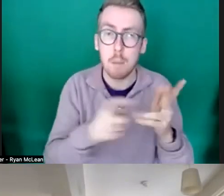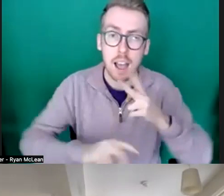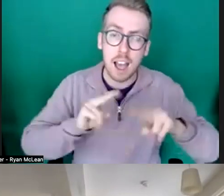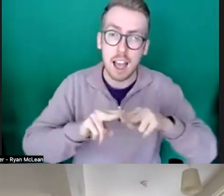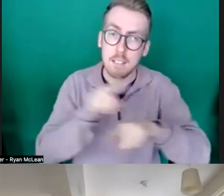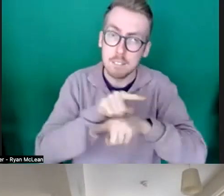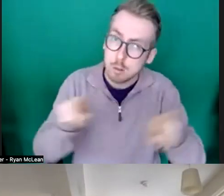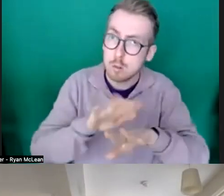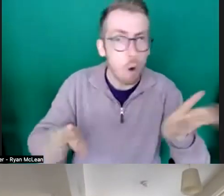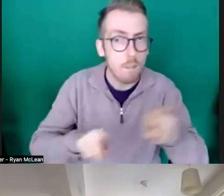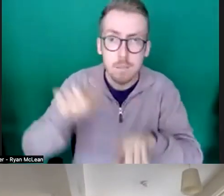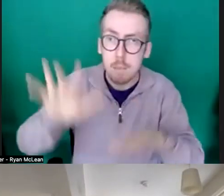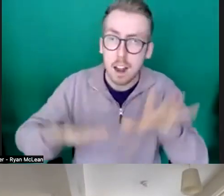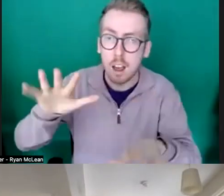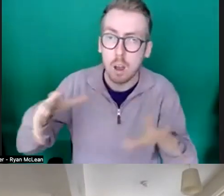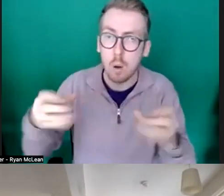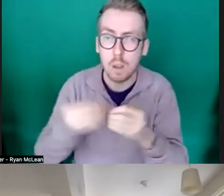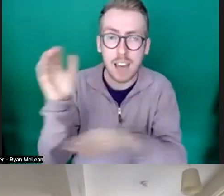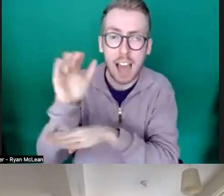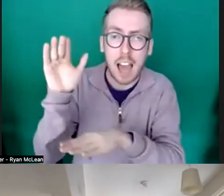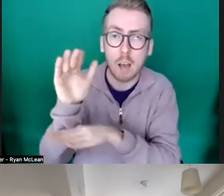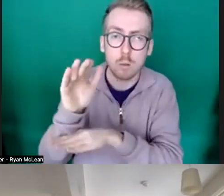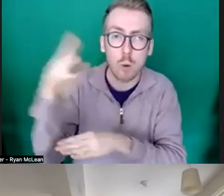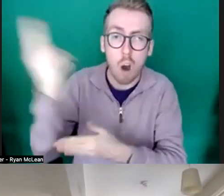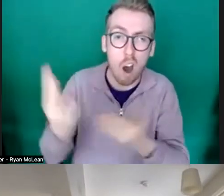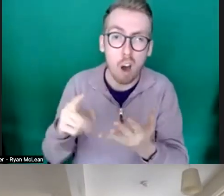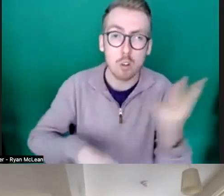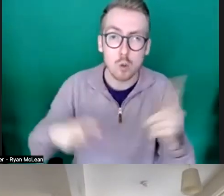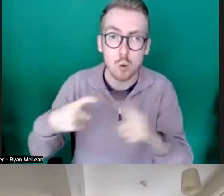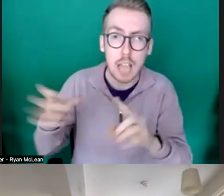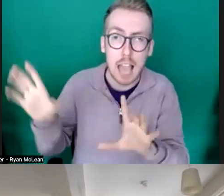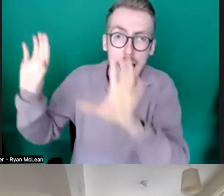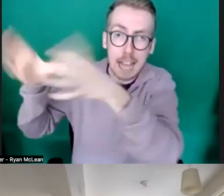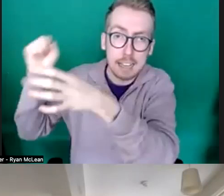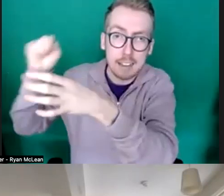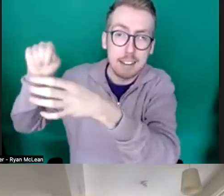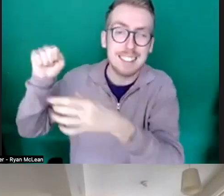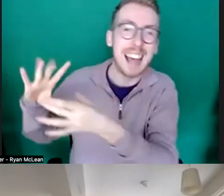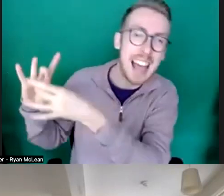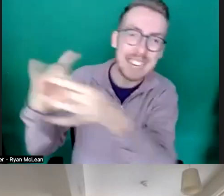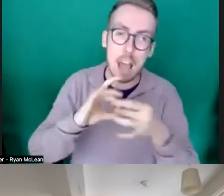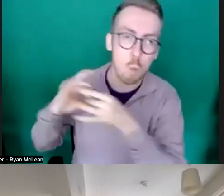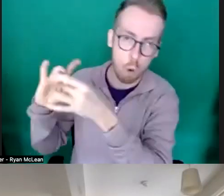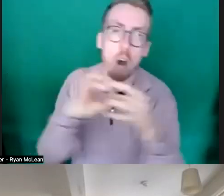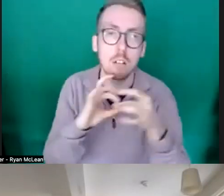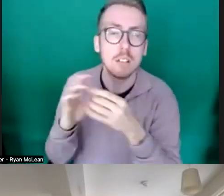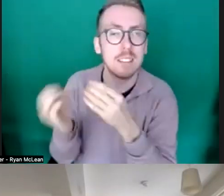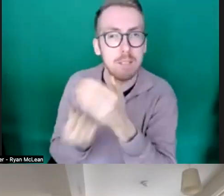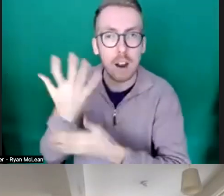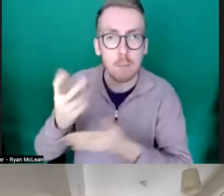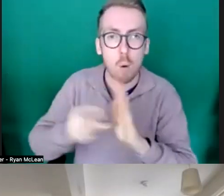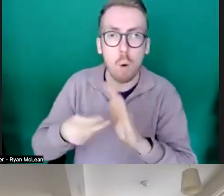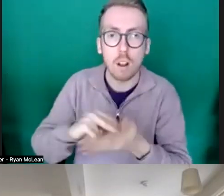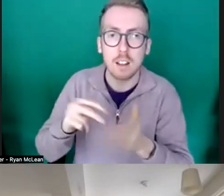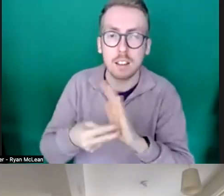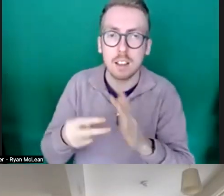already familiar with outdoor arts uk um they are a network and kind of development organization and for